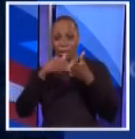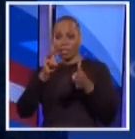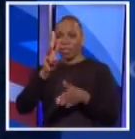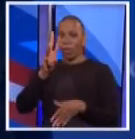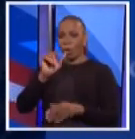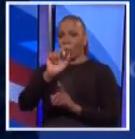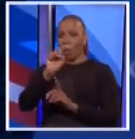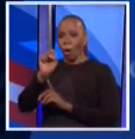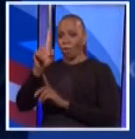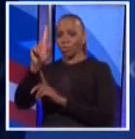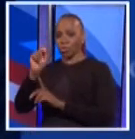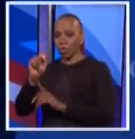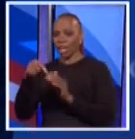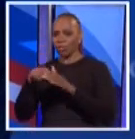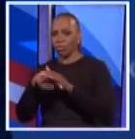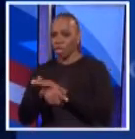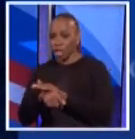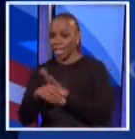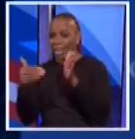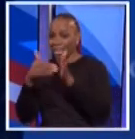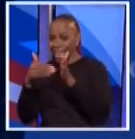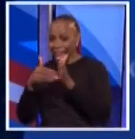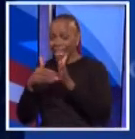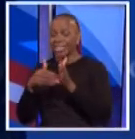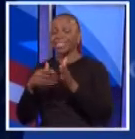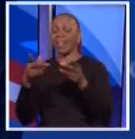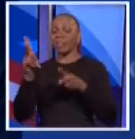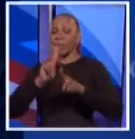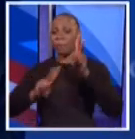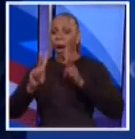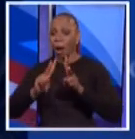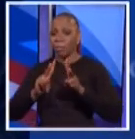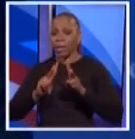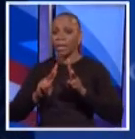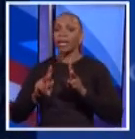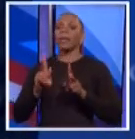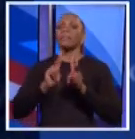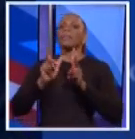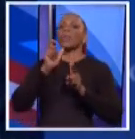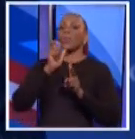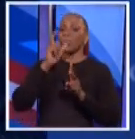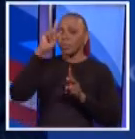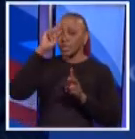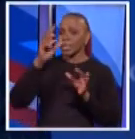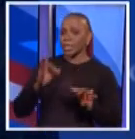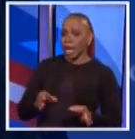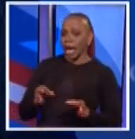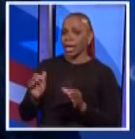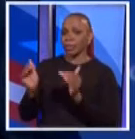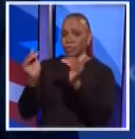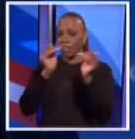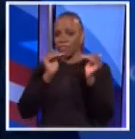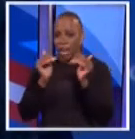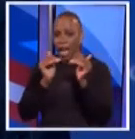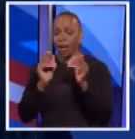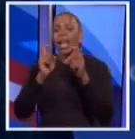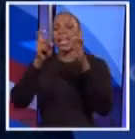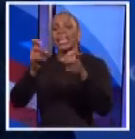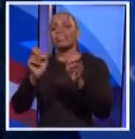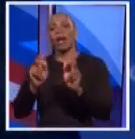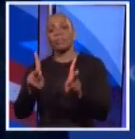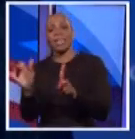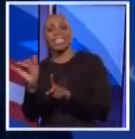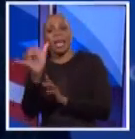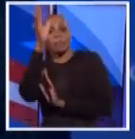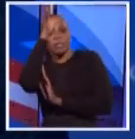The effort has been to design a society that is fair, that creates opportunity, that gives opportunity, such as what my dad got that